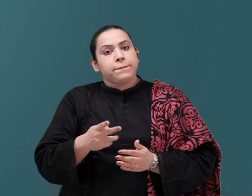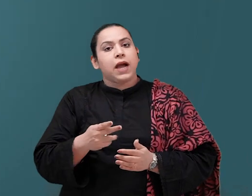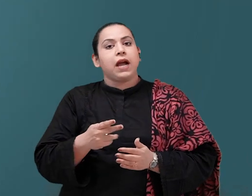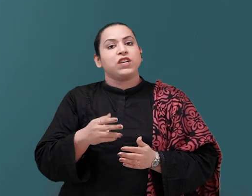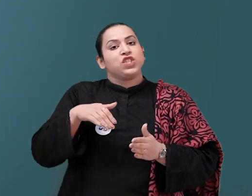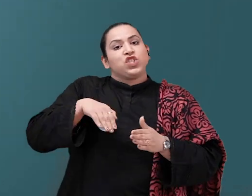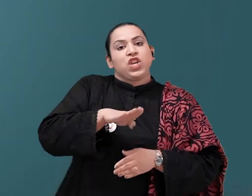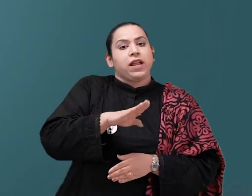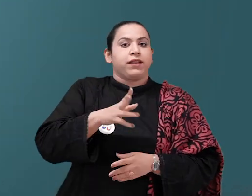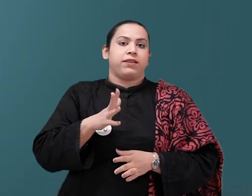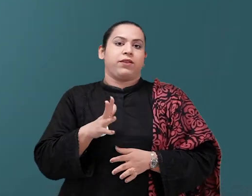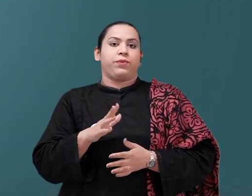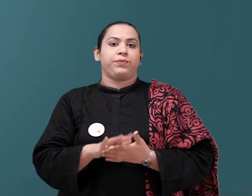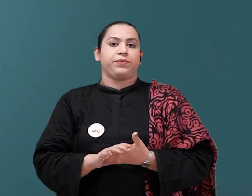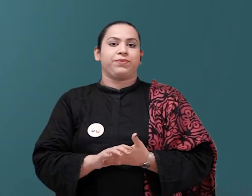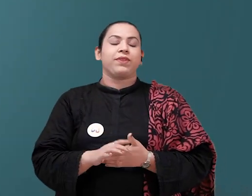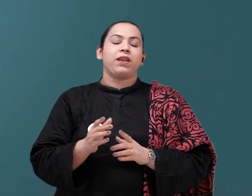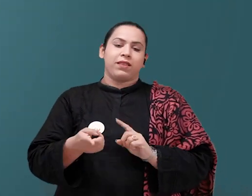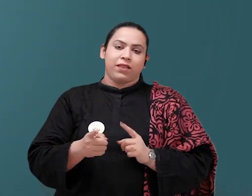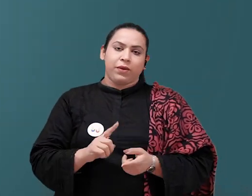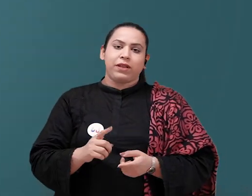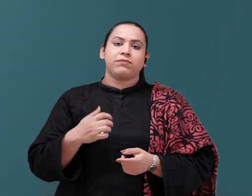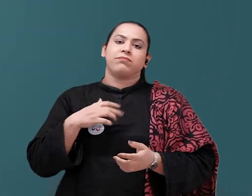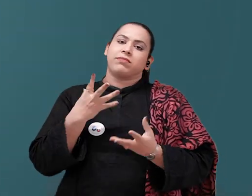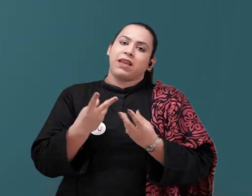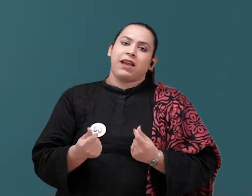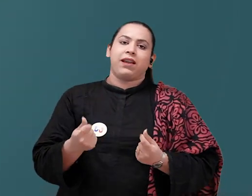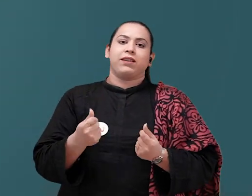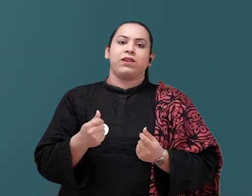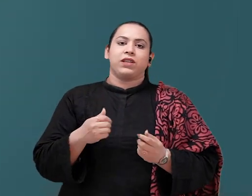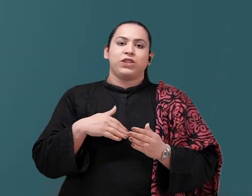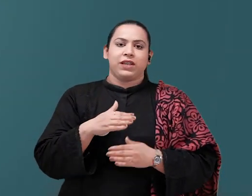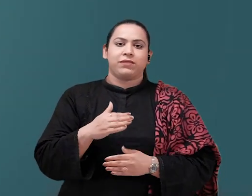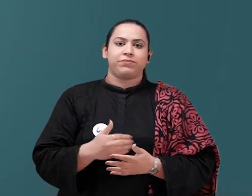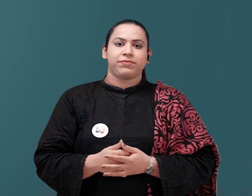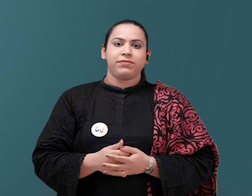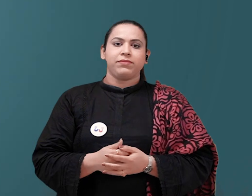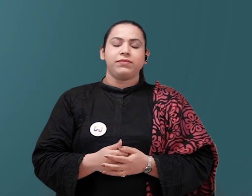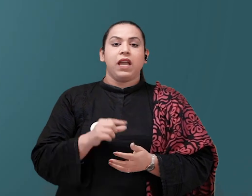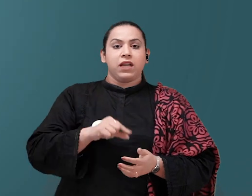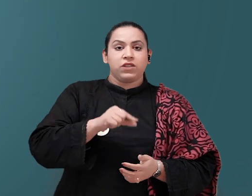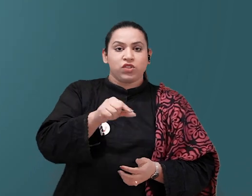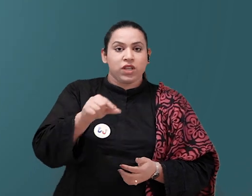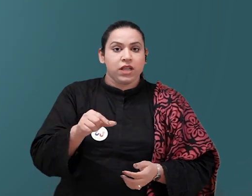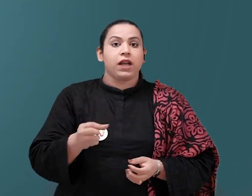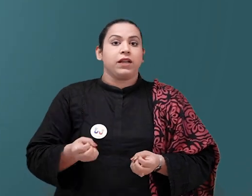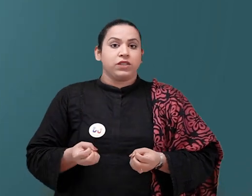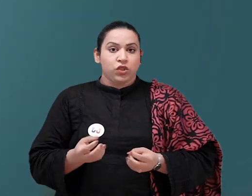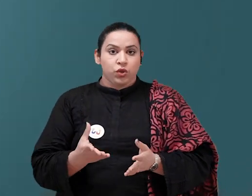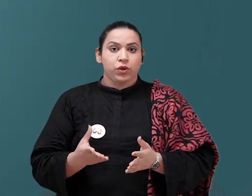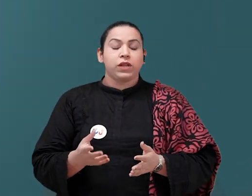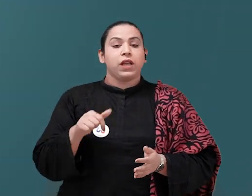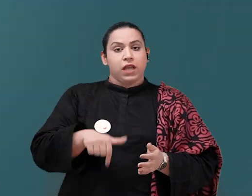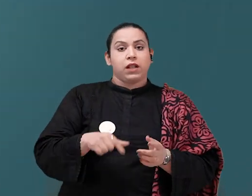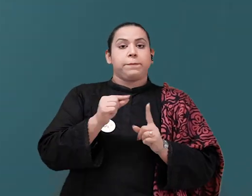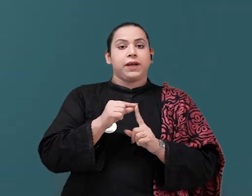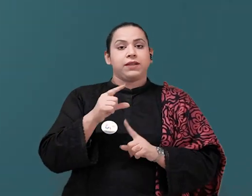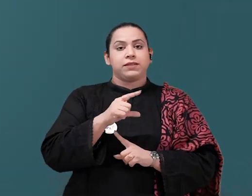Pakistan. What they can do is that they can start going to their local clubs. They in every city.